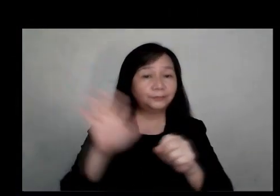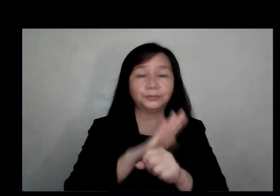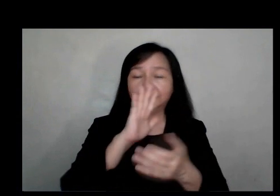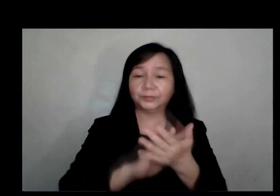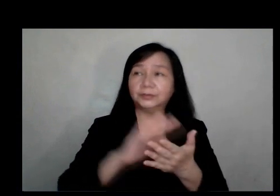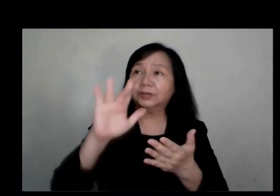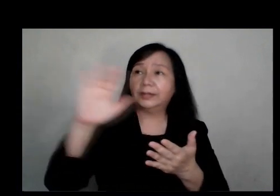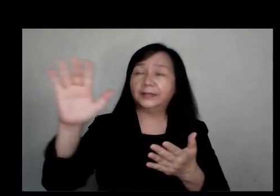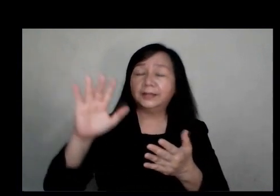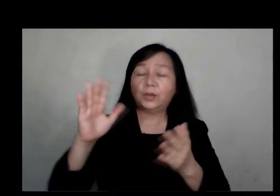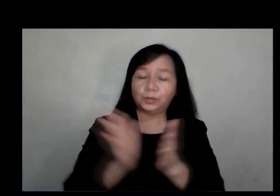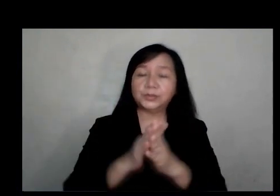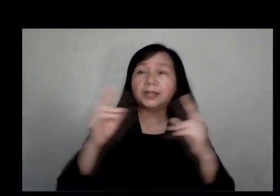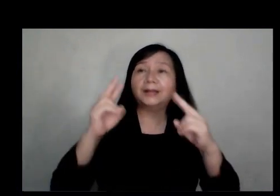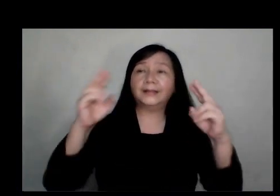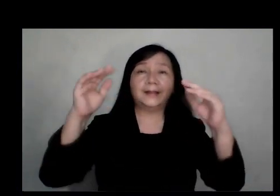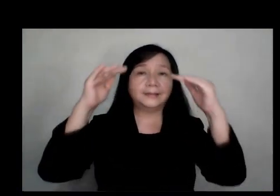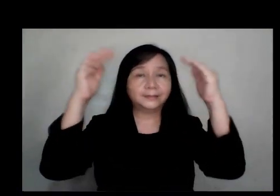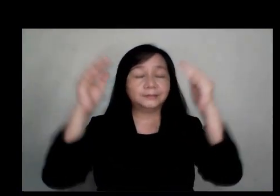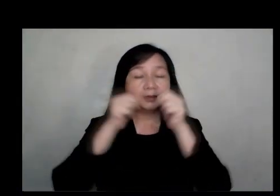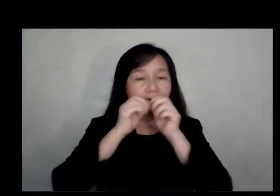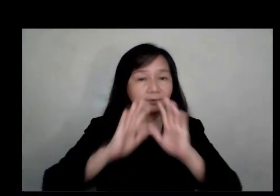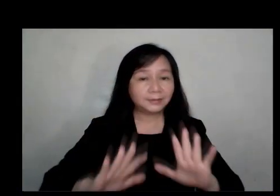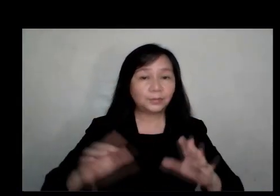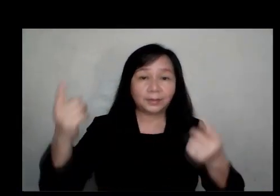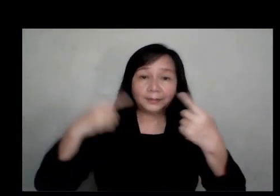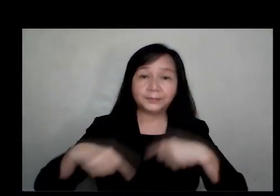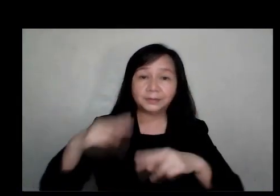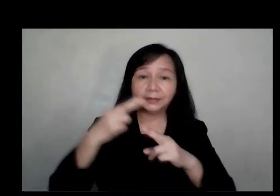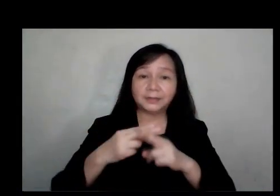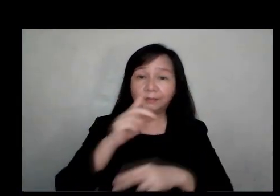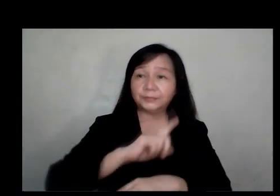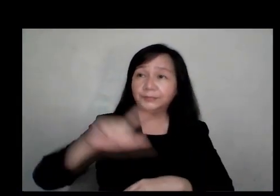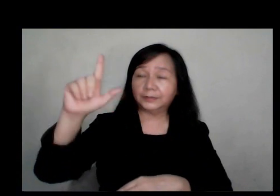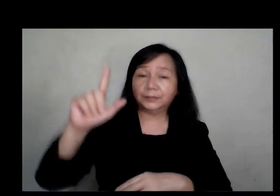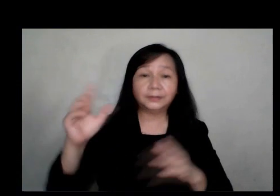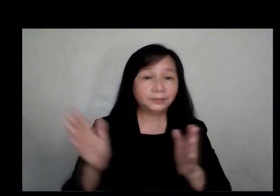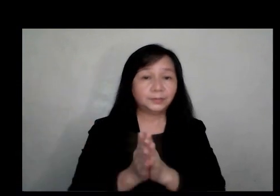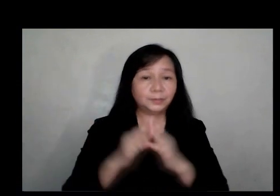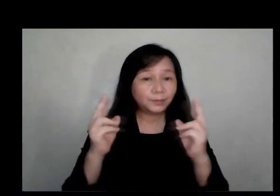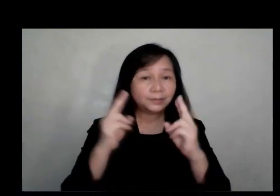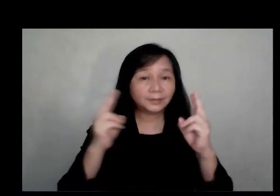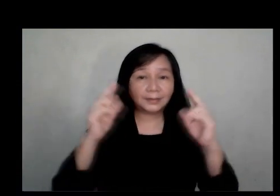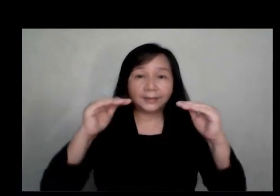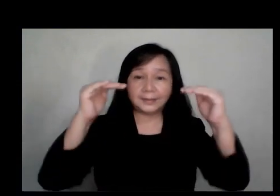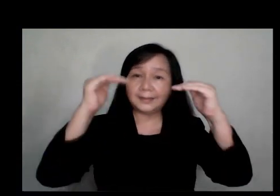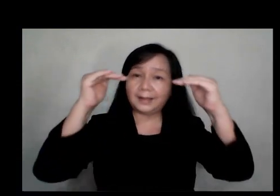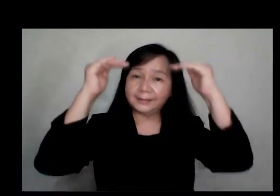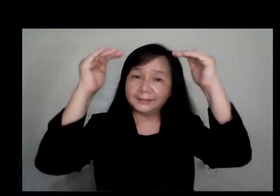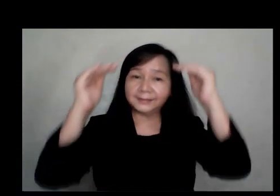are full of Your glory. Hosanna in the highest. Blessed is he who comes in the name of the Lord.